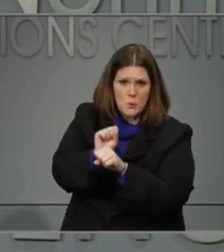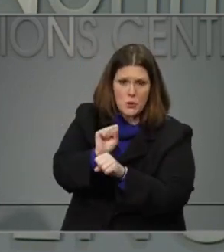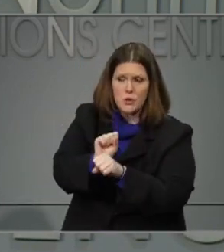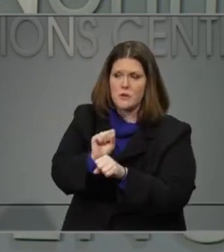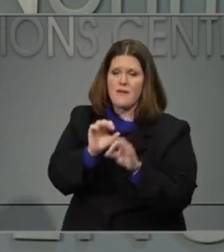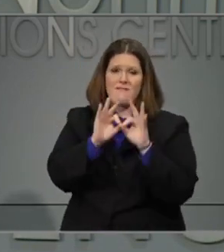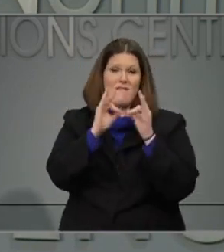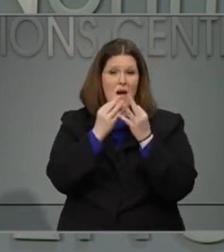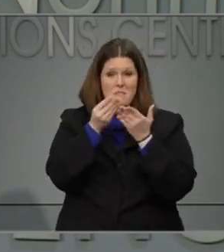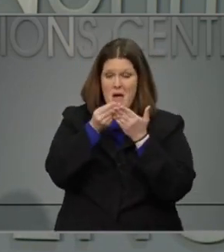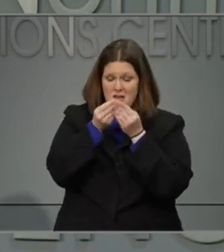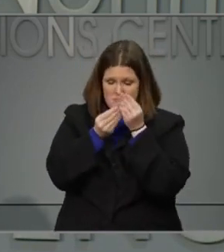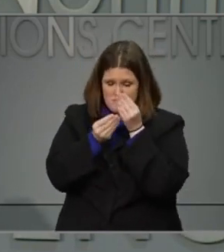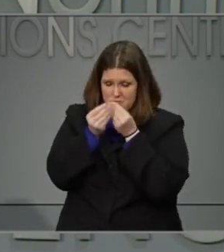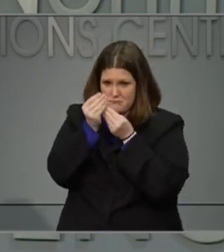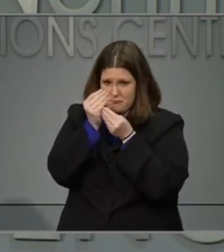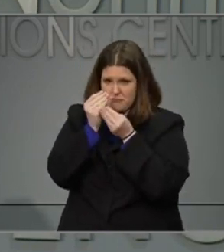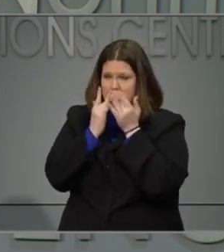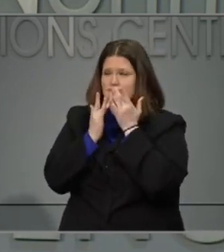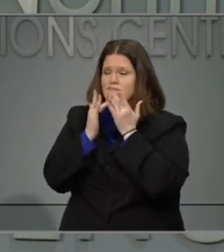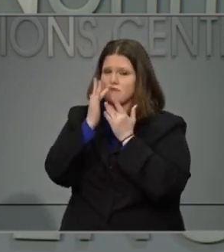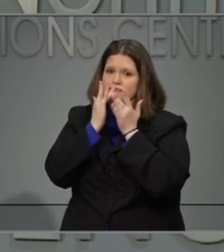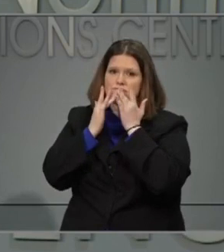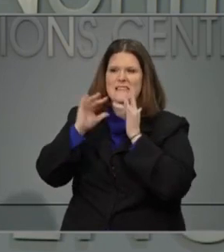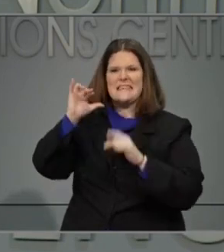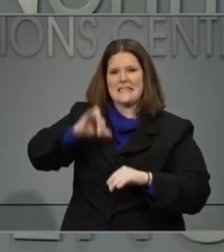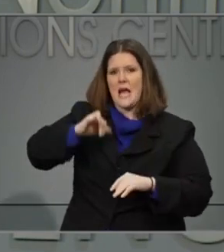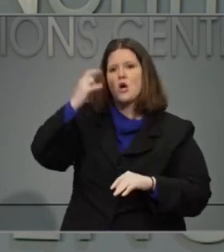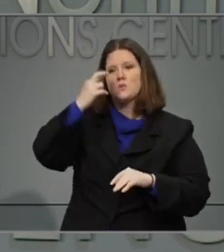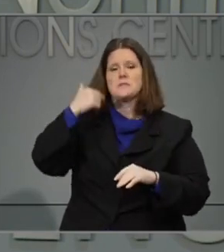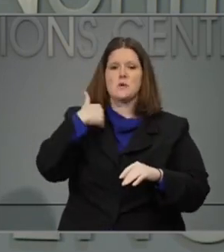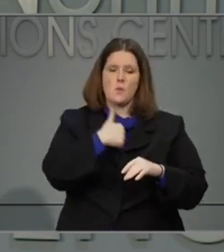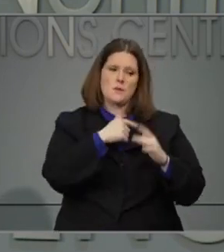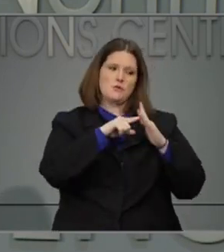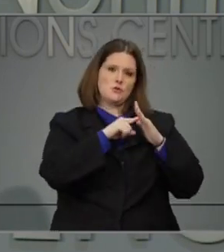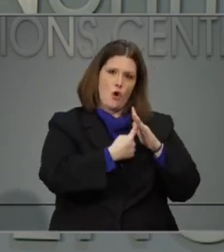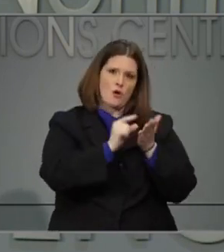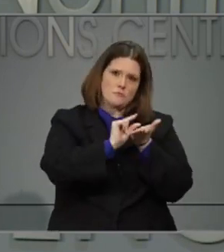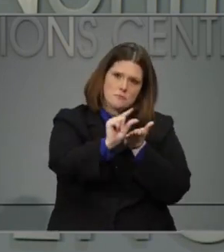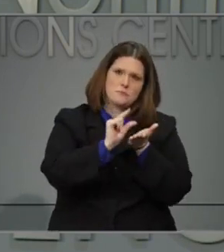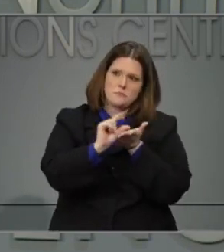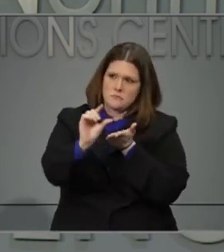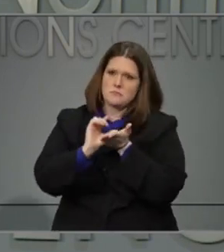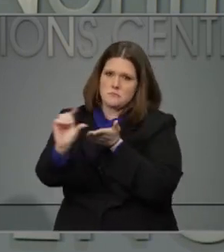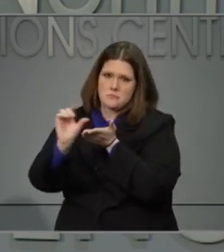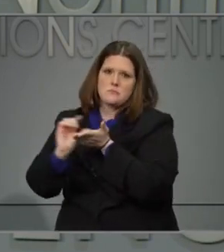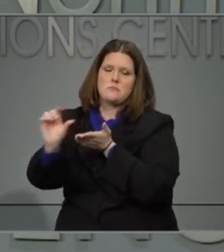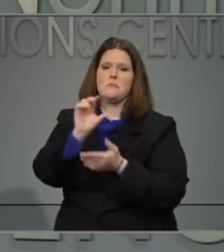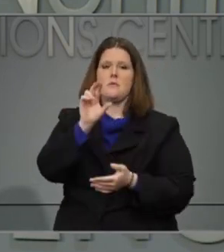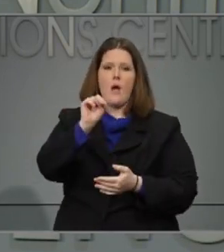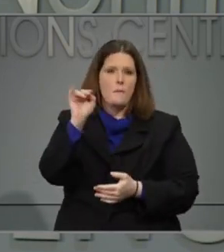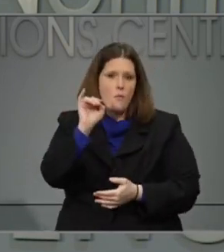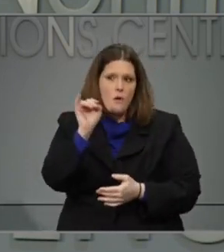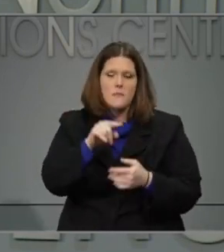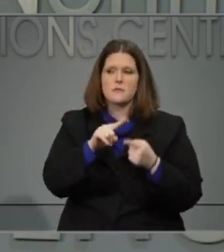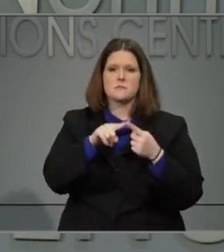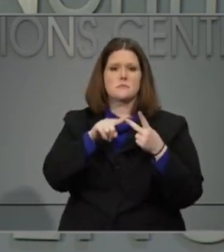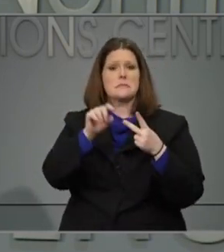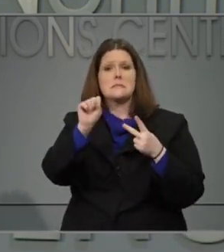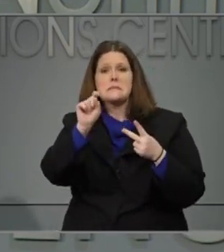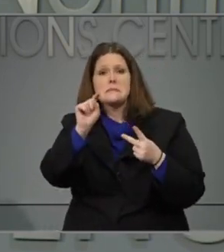by a thread and this is one of the reasons that we're pushing out unemployment payments and pushing out stimulus money,